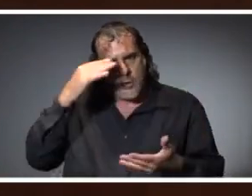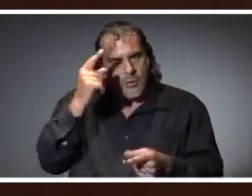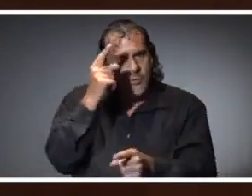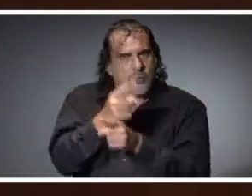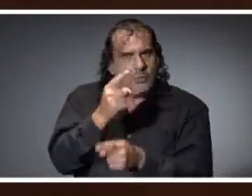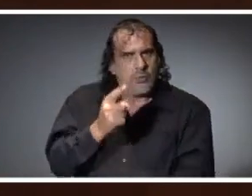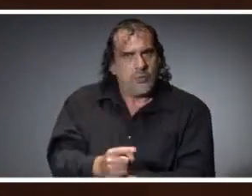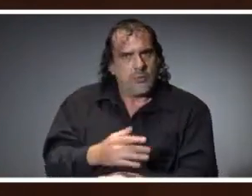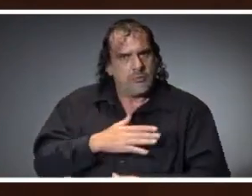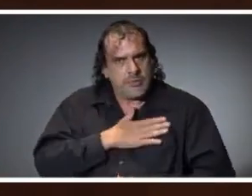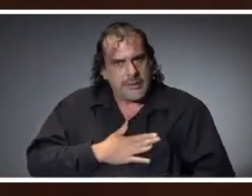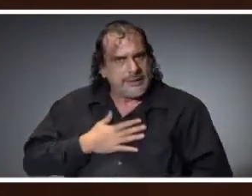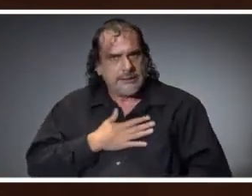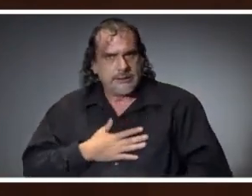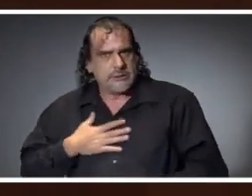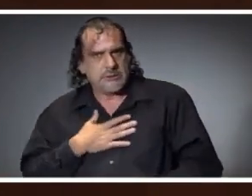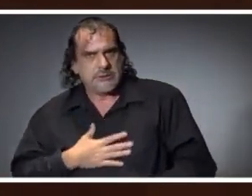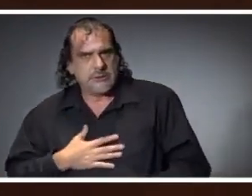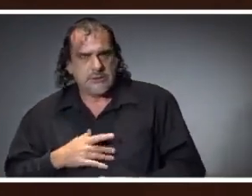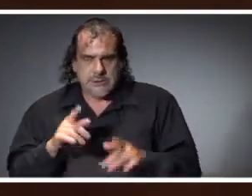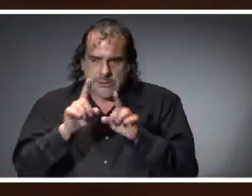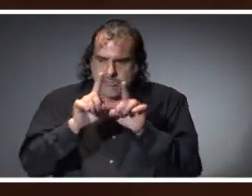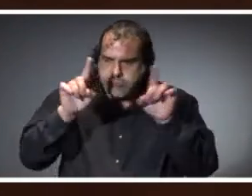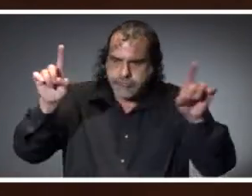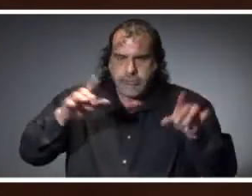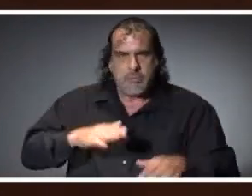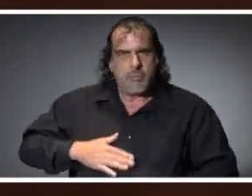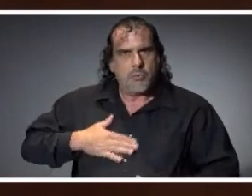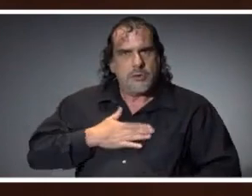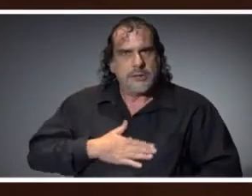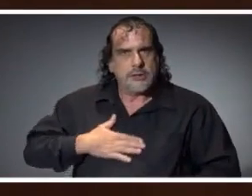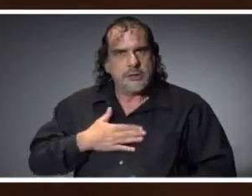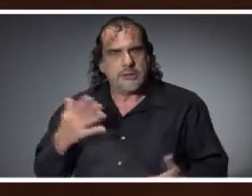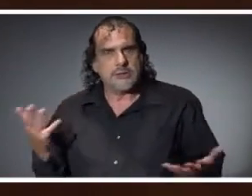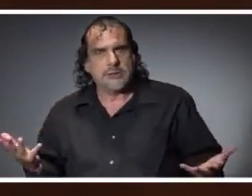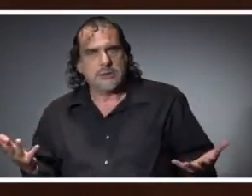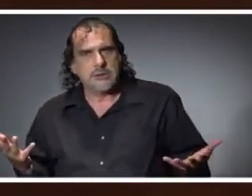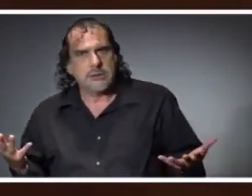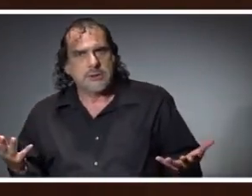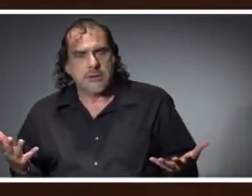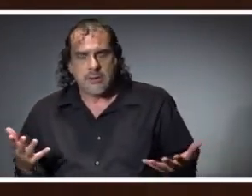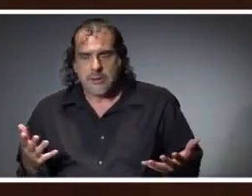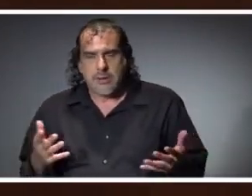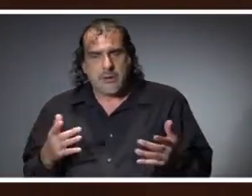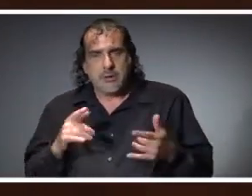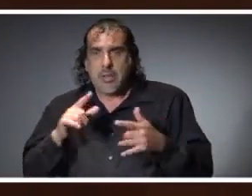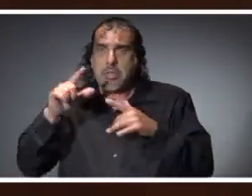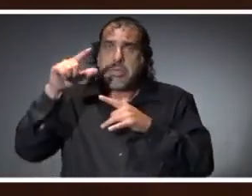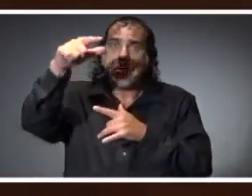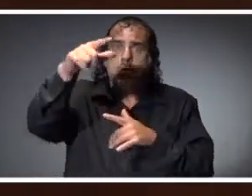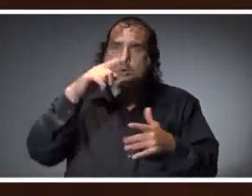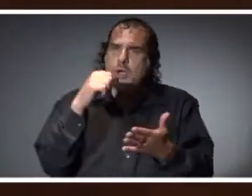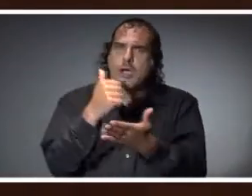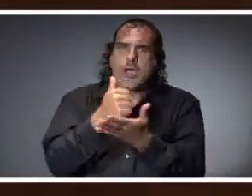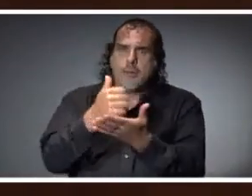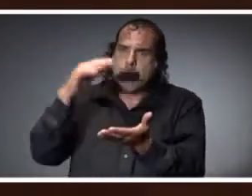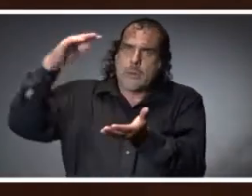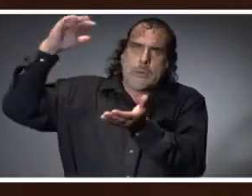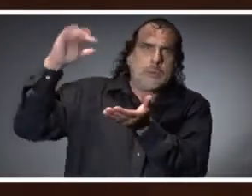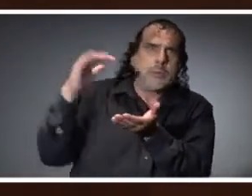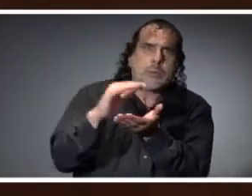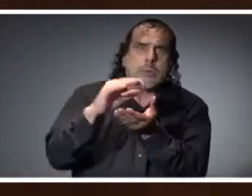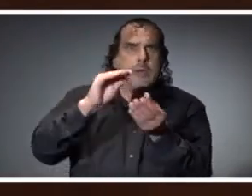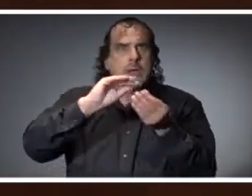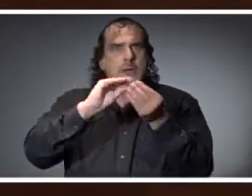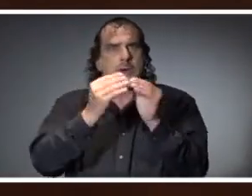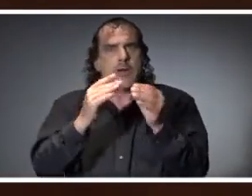Please wear a mask when you're out. Please social distance. Stay six feet apart. In the long run, that's going to help us maintain some of these